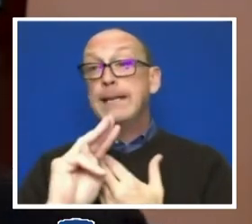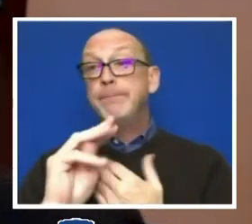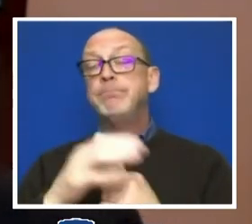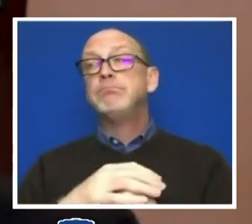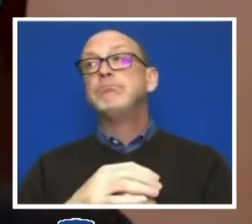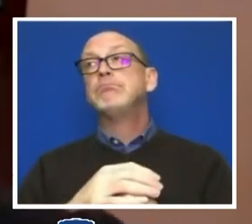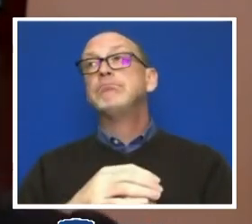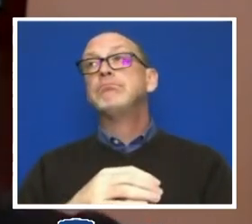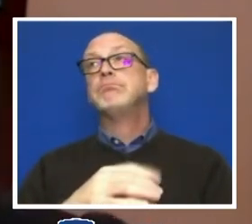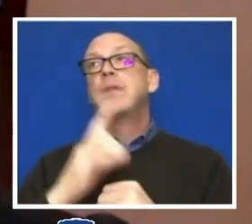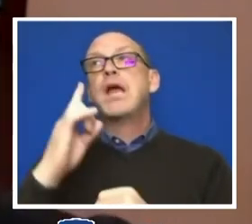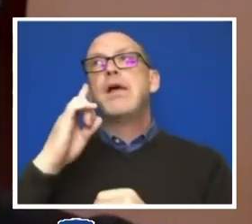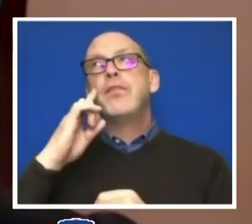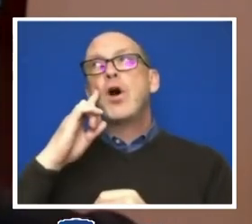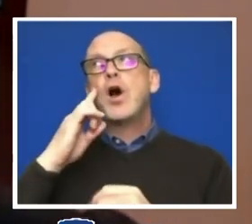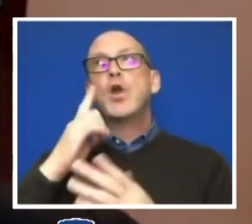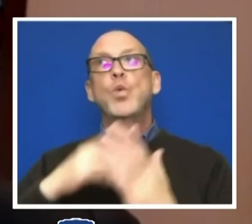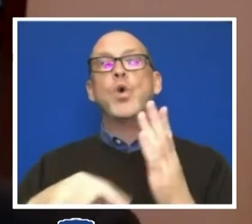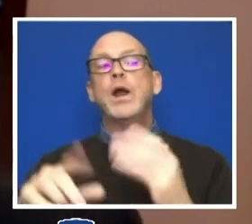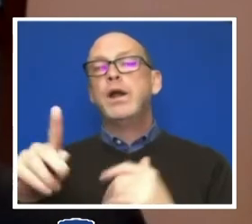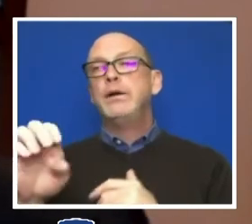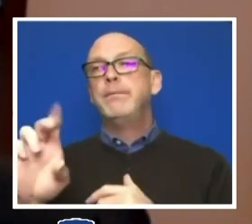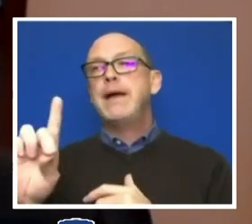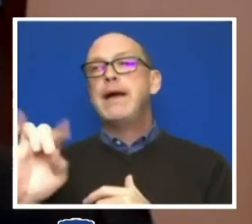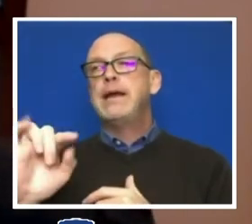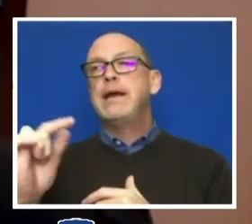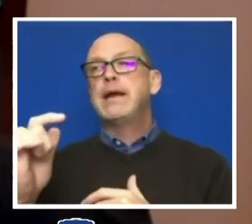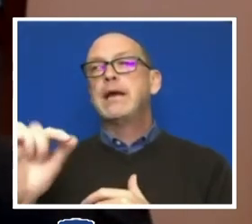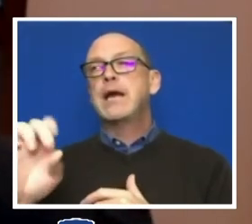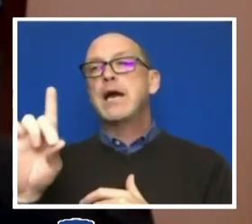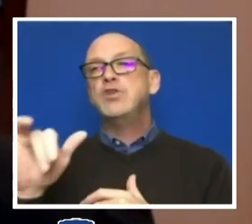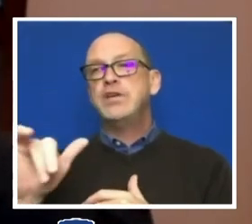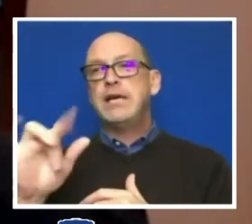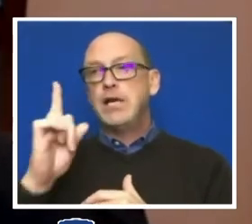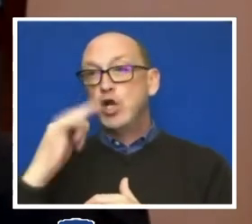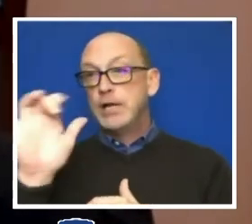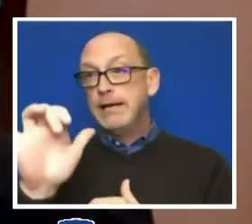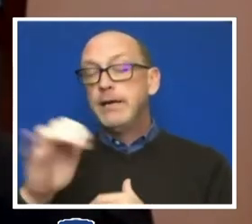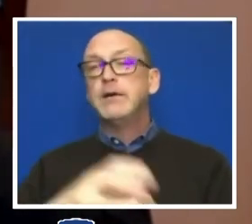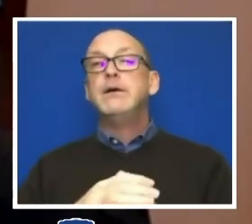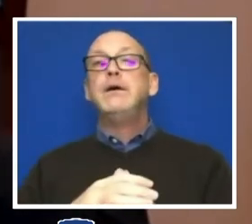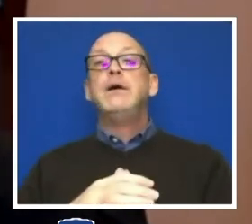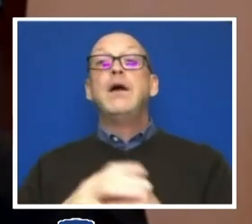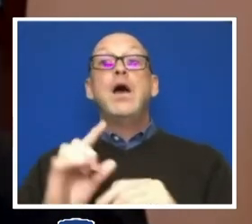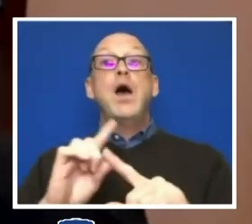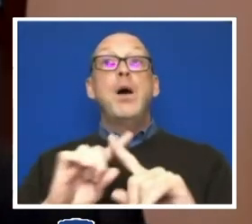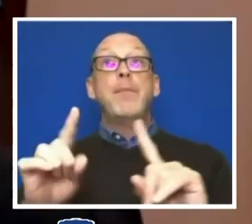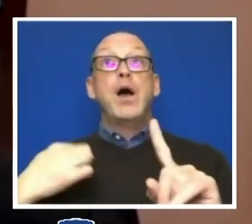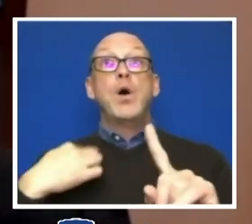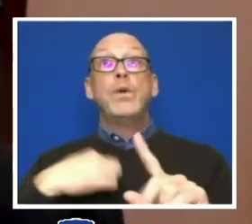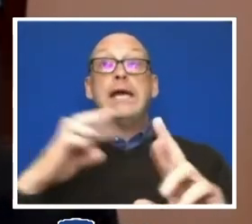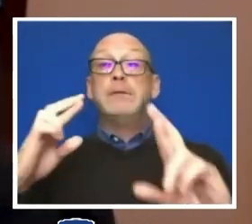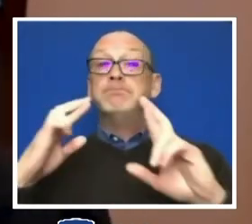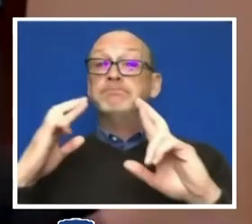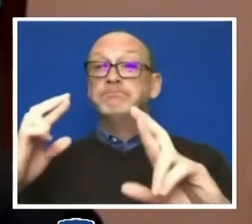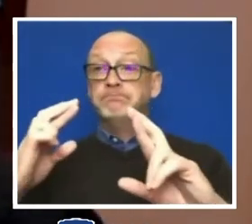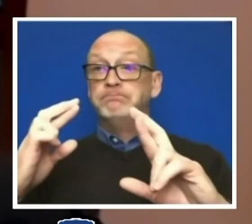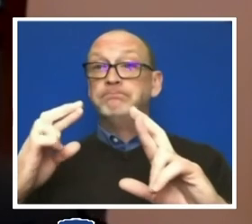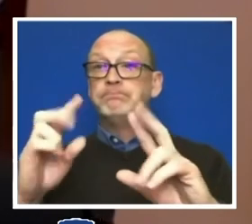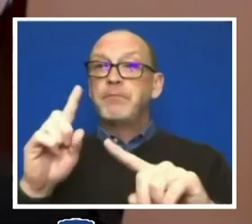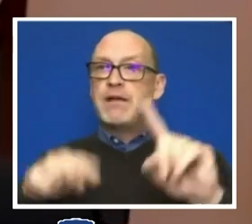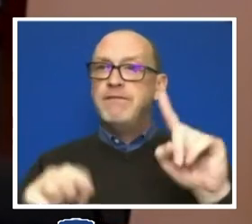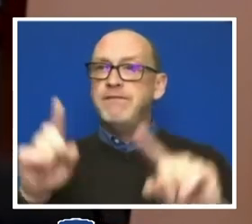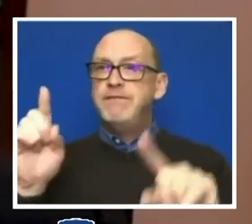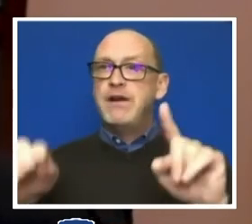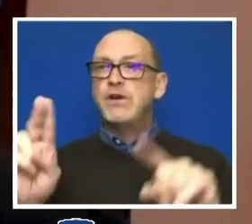of thought to what the pedagogy looks like. But we are hopeful that various units in